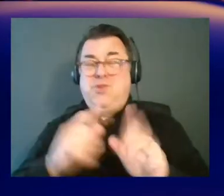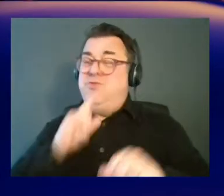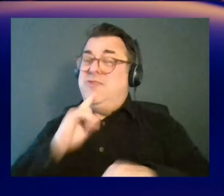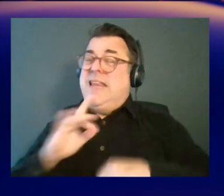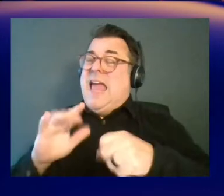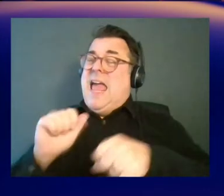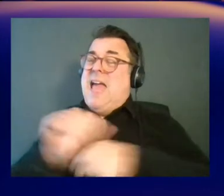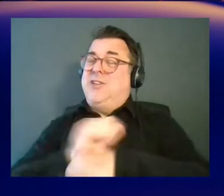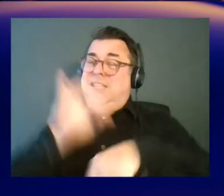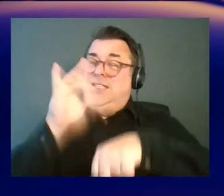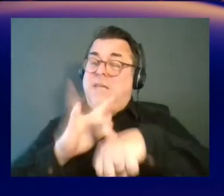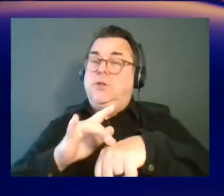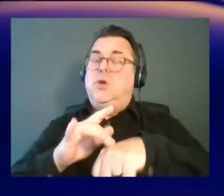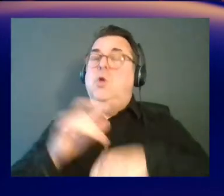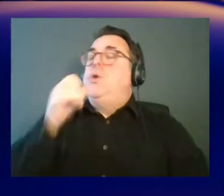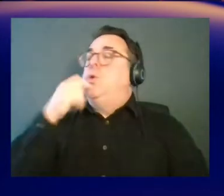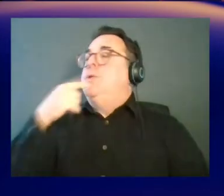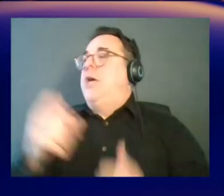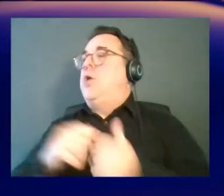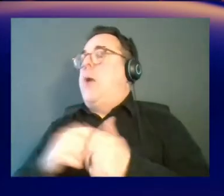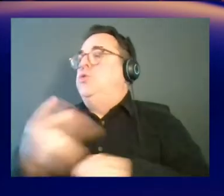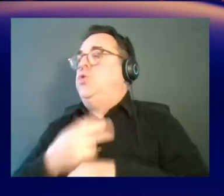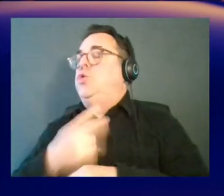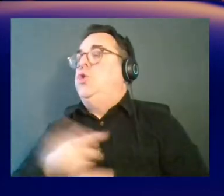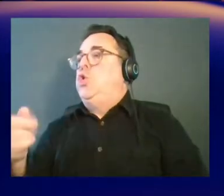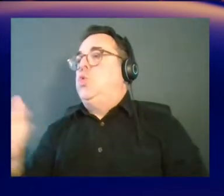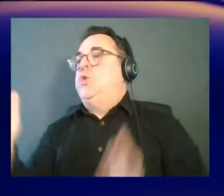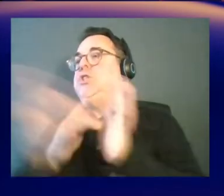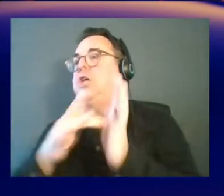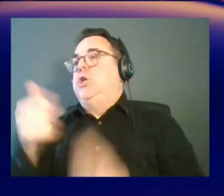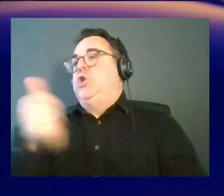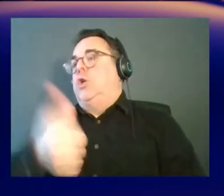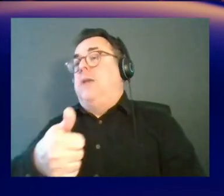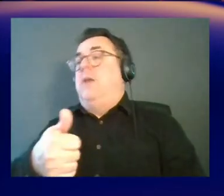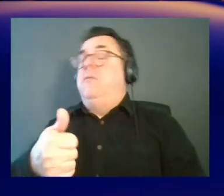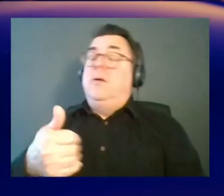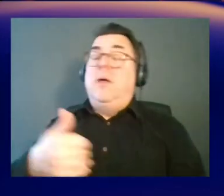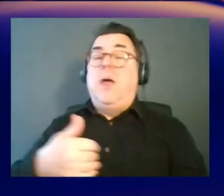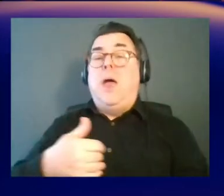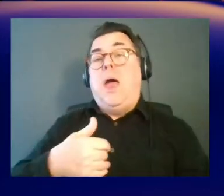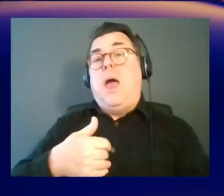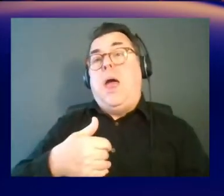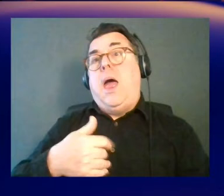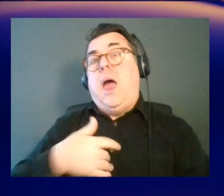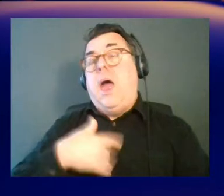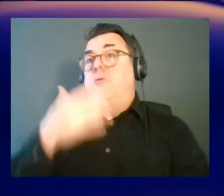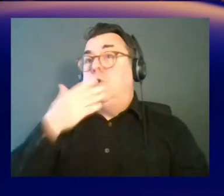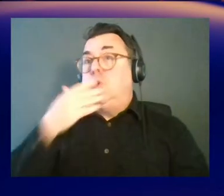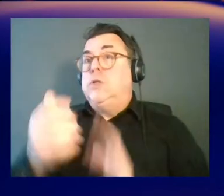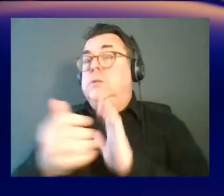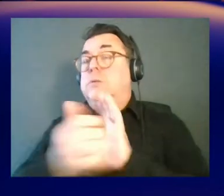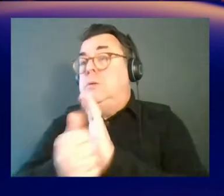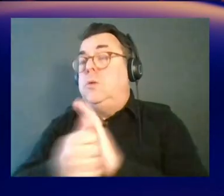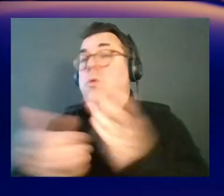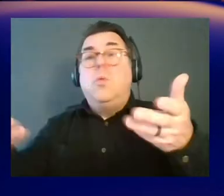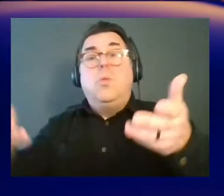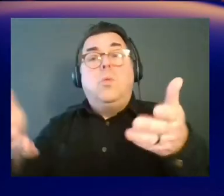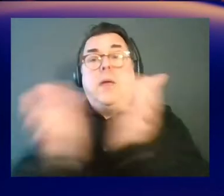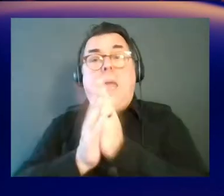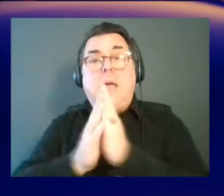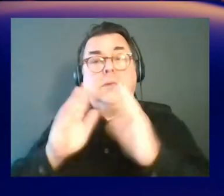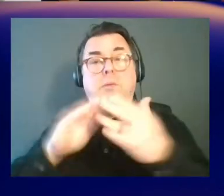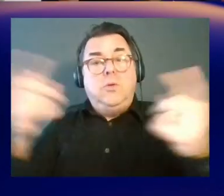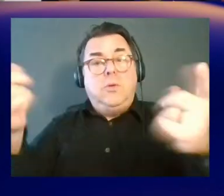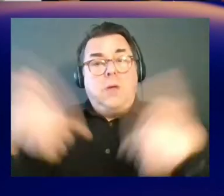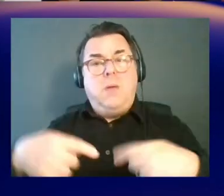We don't want to tell you how to use the data. If there are amazing tutorials, usage examples, et cetera, we invite the entire community to publish